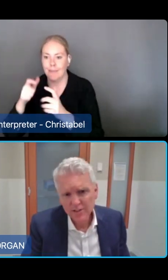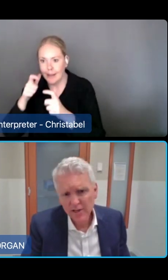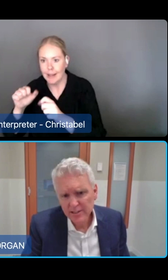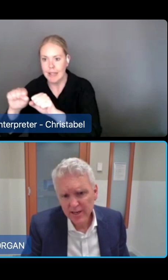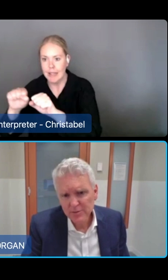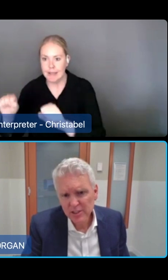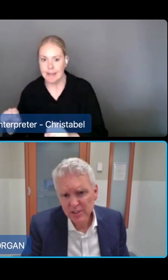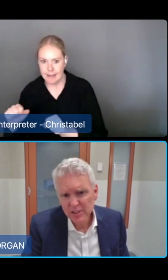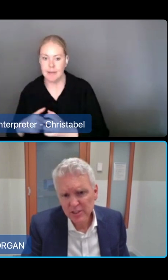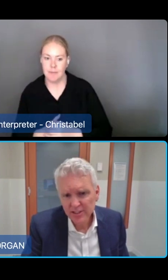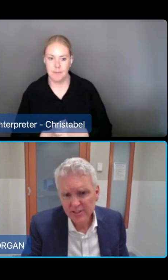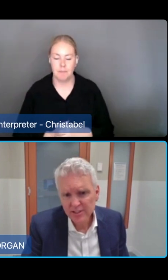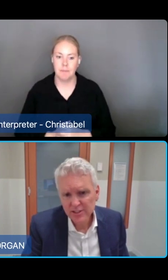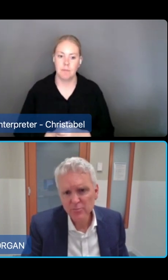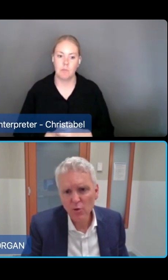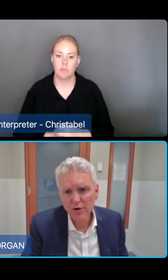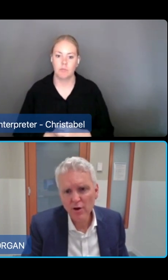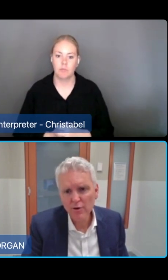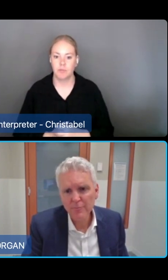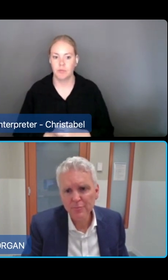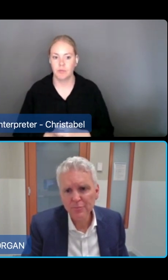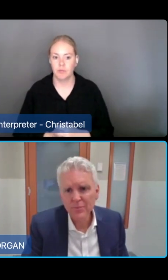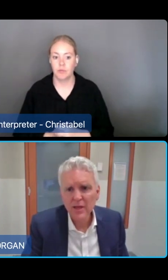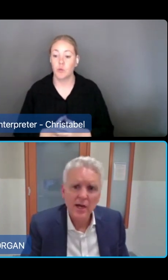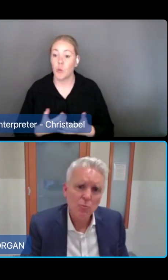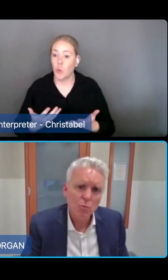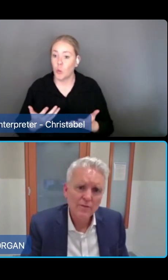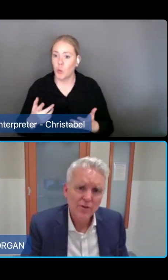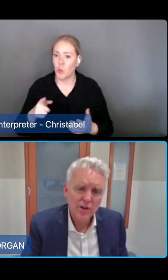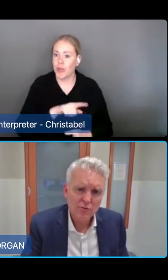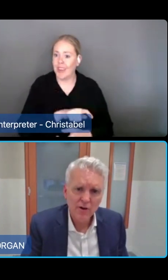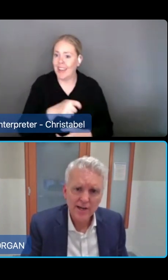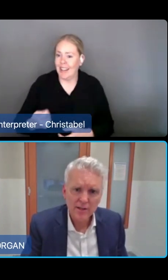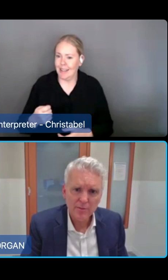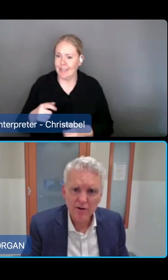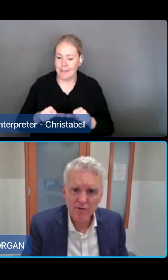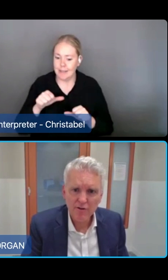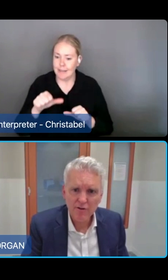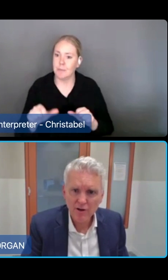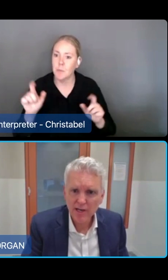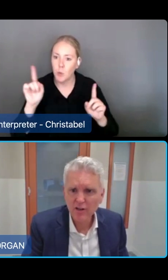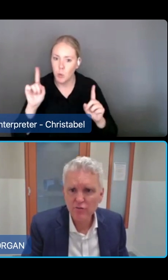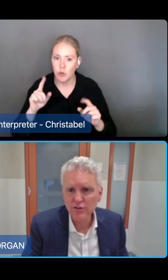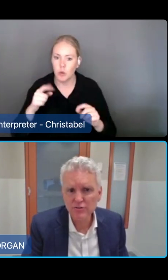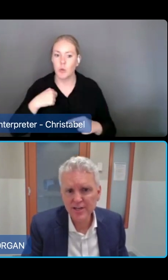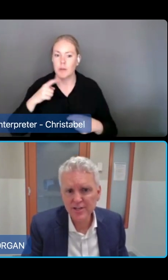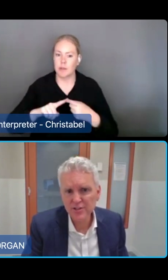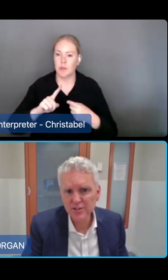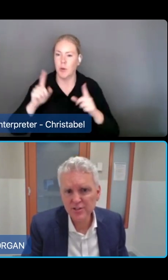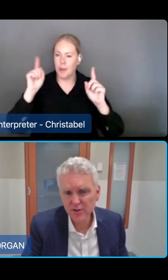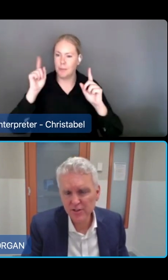All right, so next steps. In terms of next steps on support at home, we'll be further refining the program design, including through